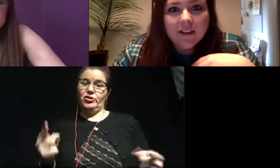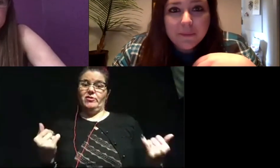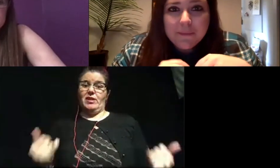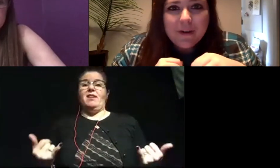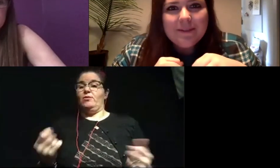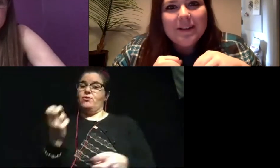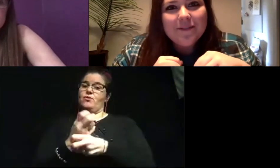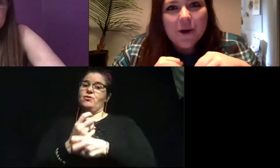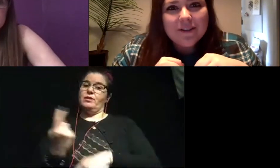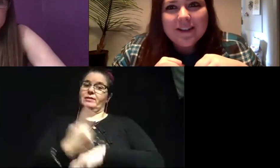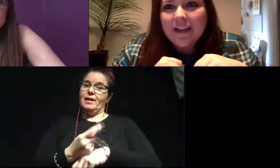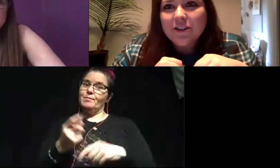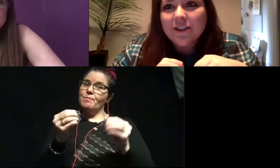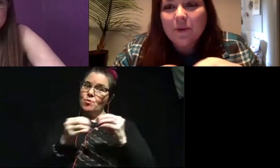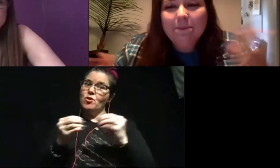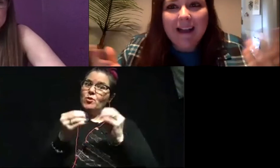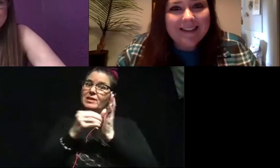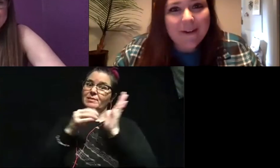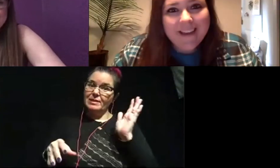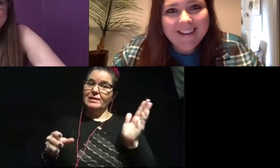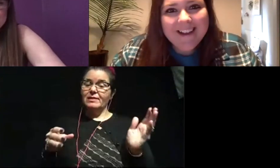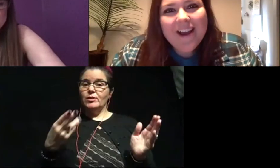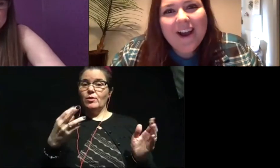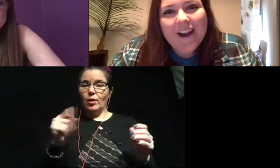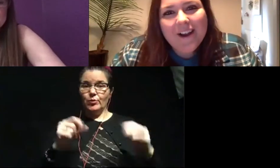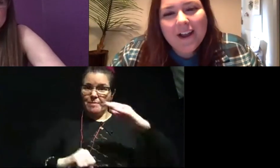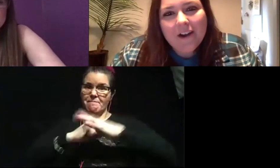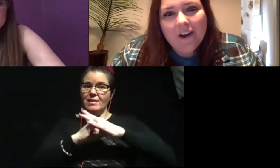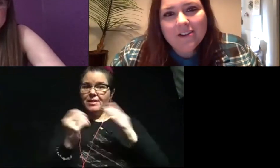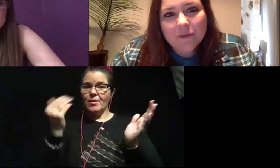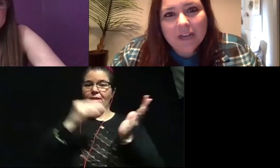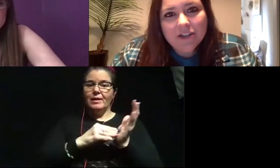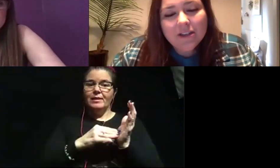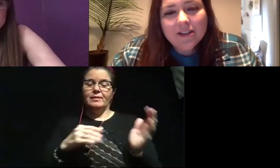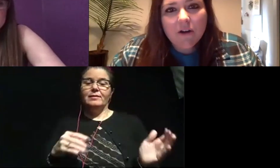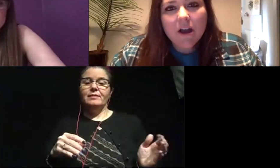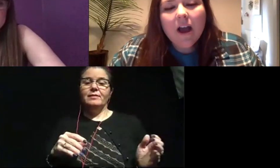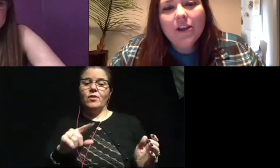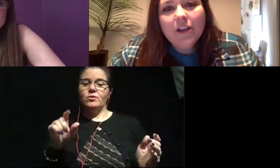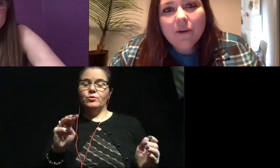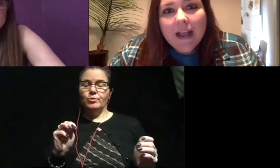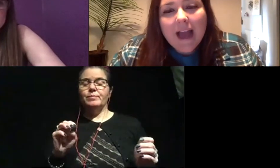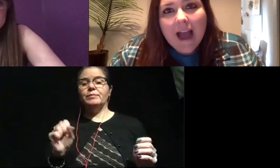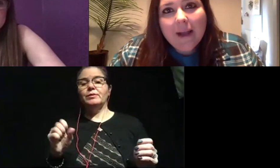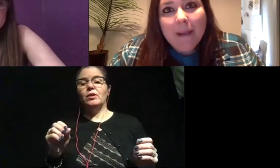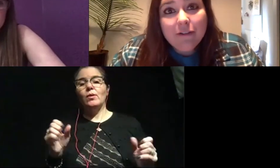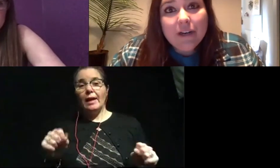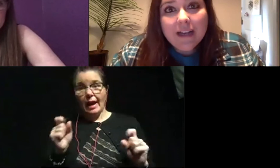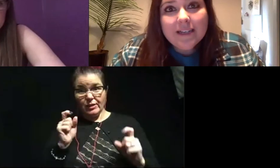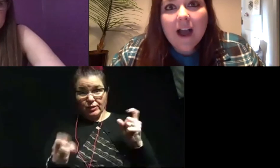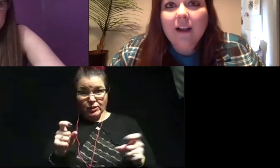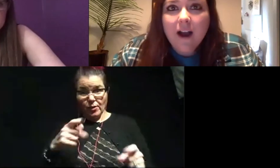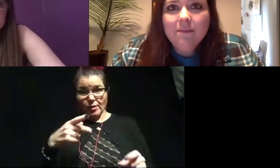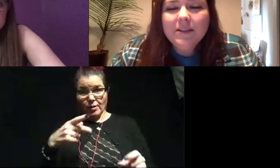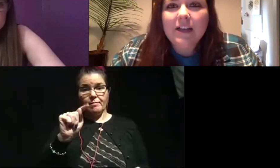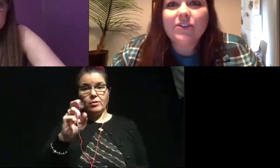a little bit more expensive to host these sessions because we maxed out again, uh, in our zoom session. So, uh, you can donate at patreon